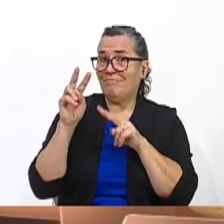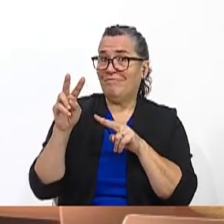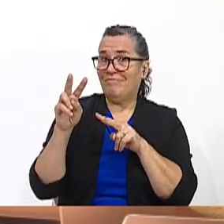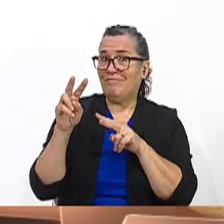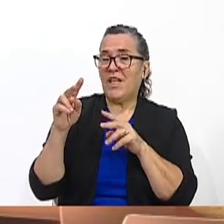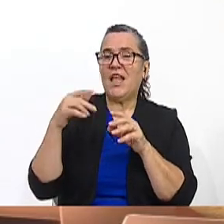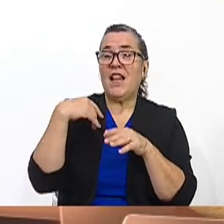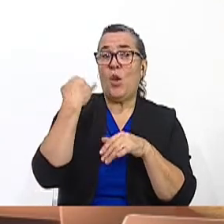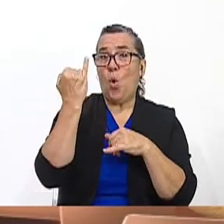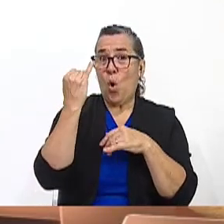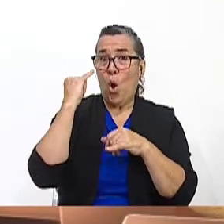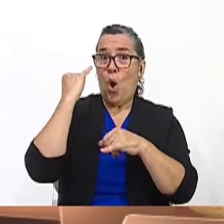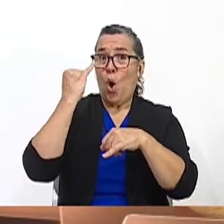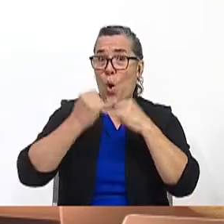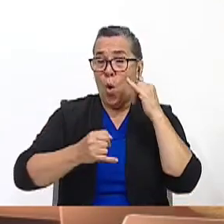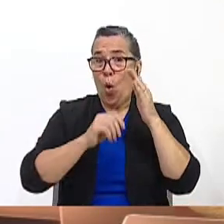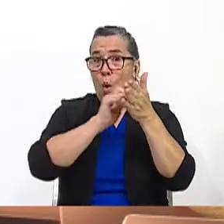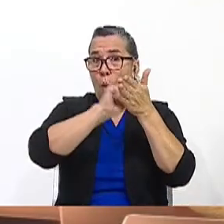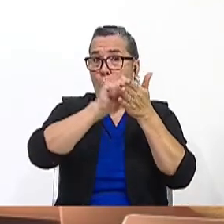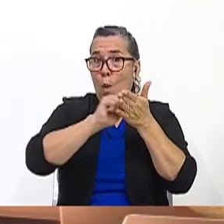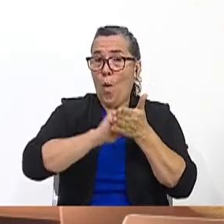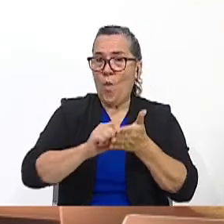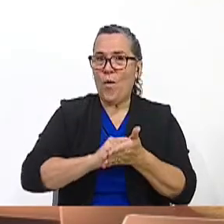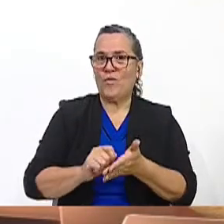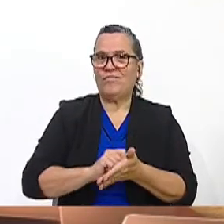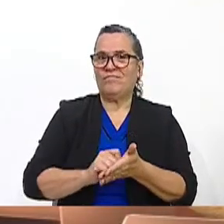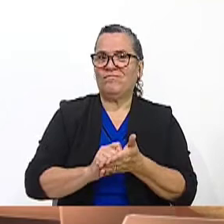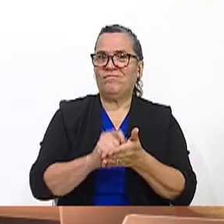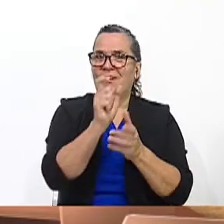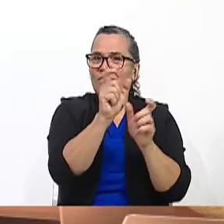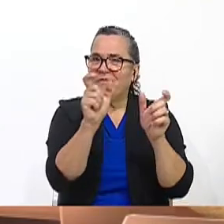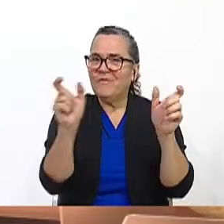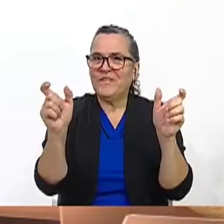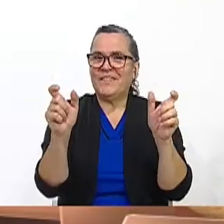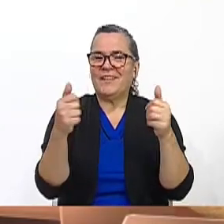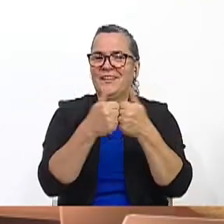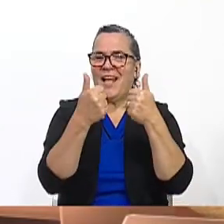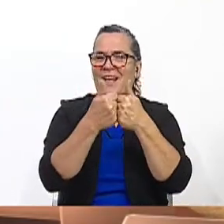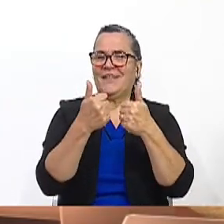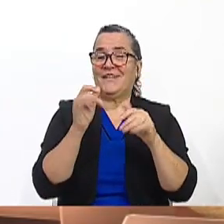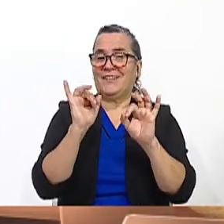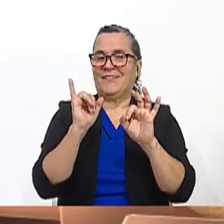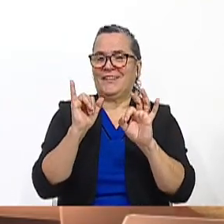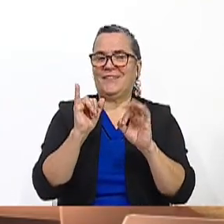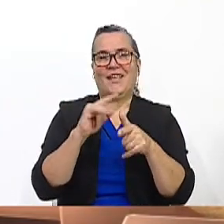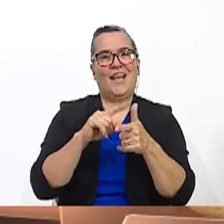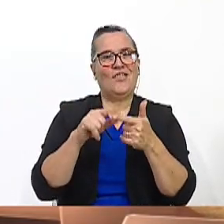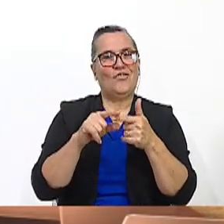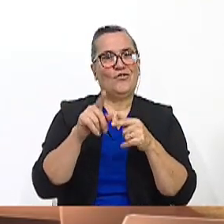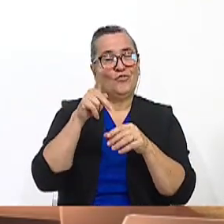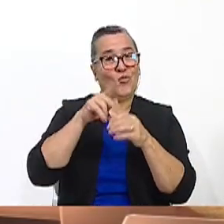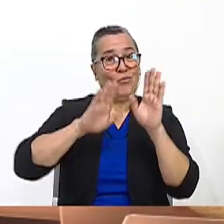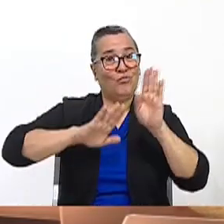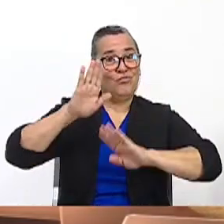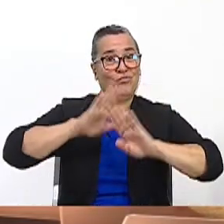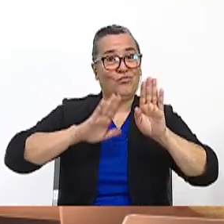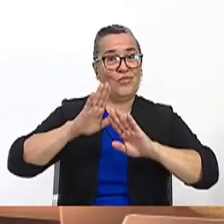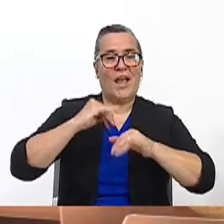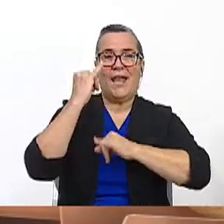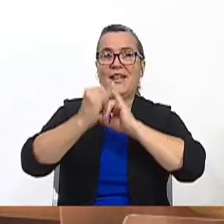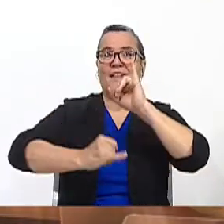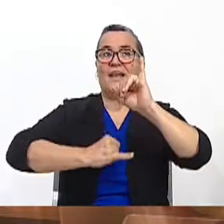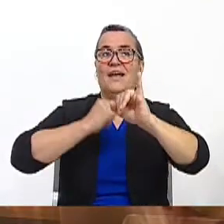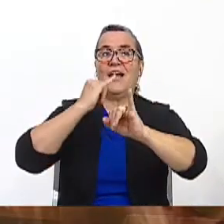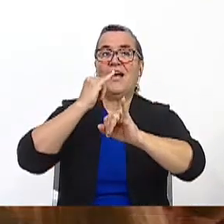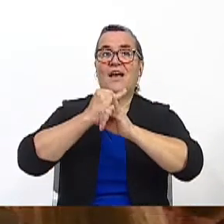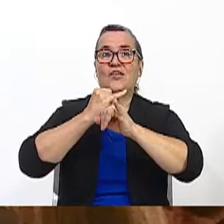to complete some listening tasks. Okay. Interesting. What a nice challenge. And remember, you are going to participate in an international